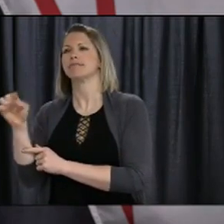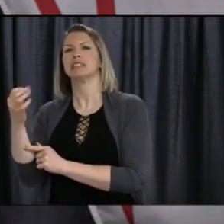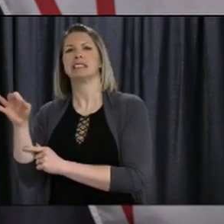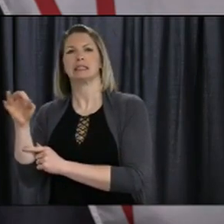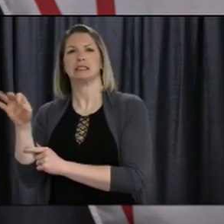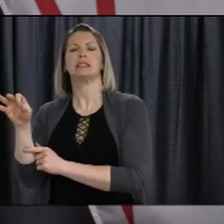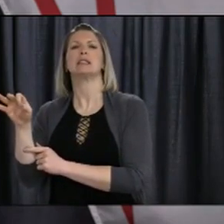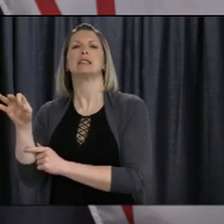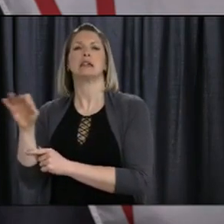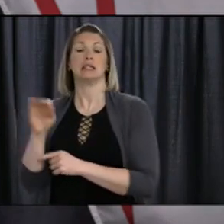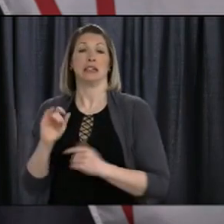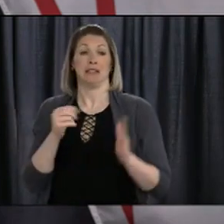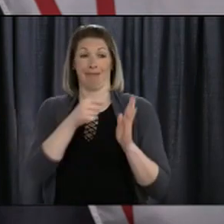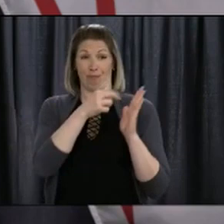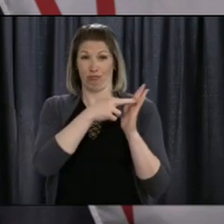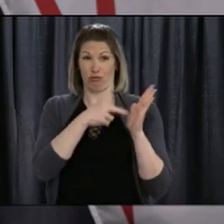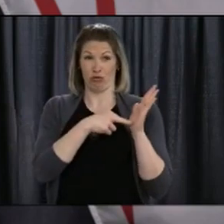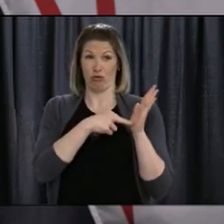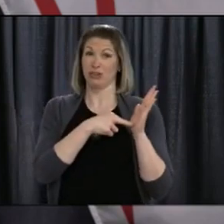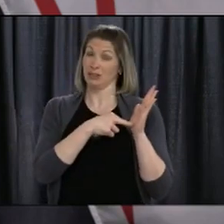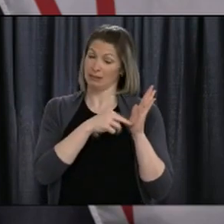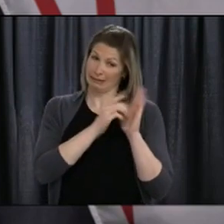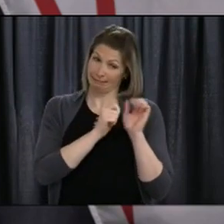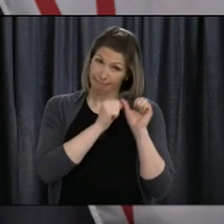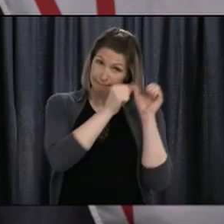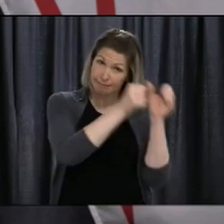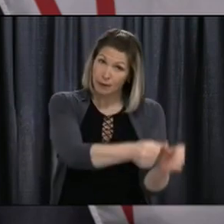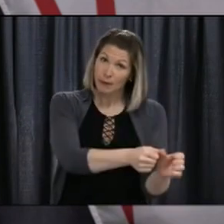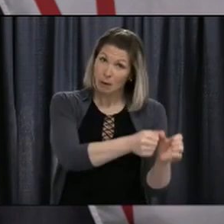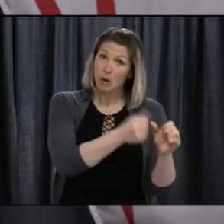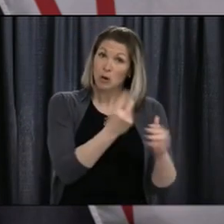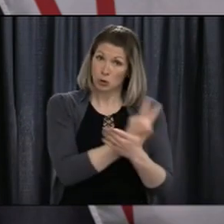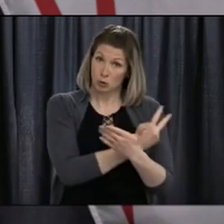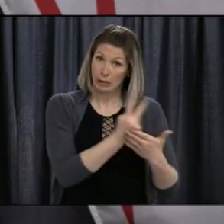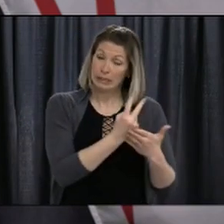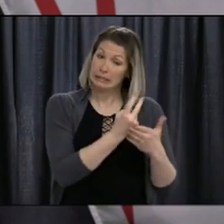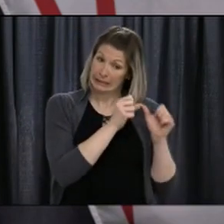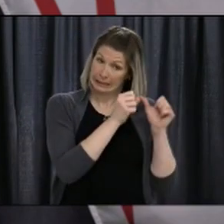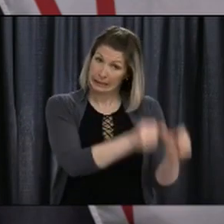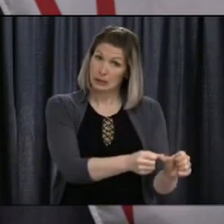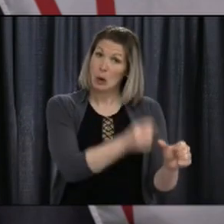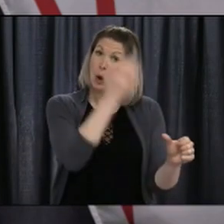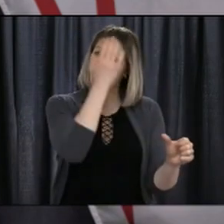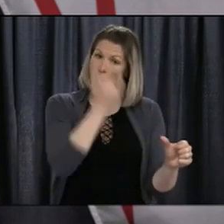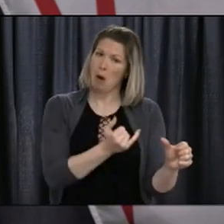province and will remain in place in some capacity for the duration of this pandemic.